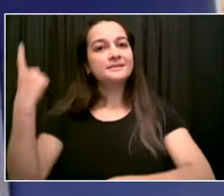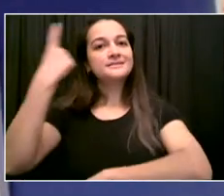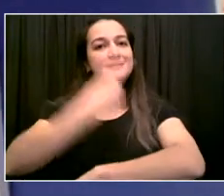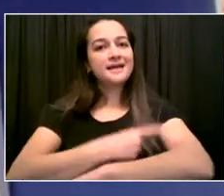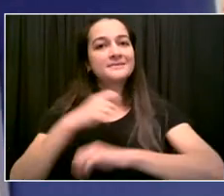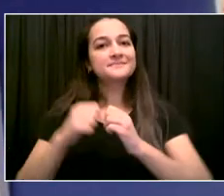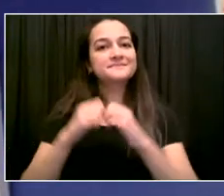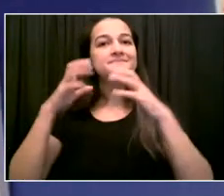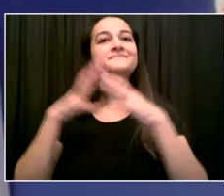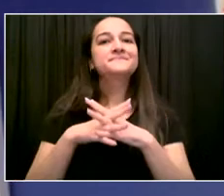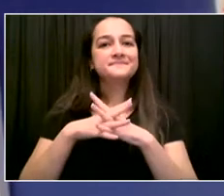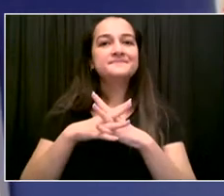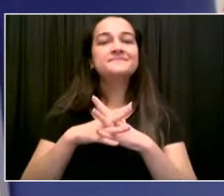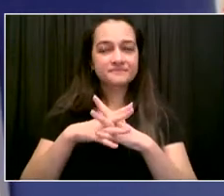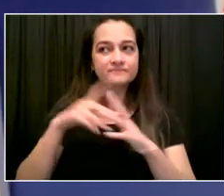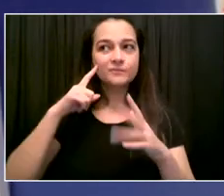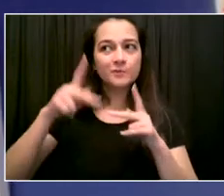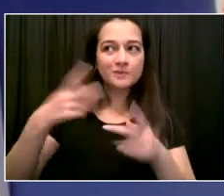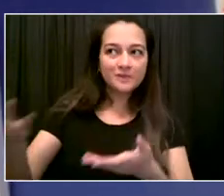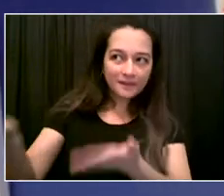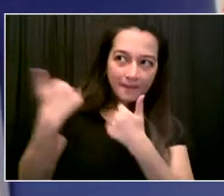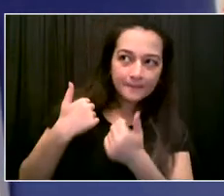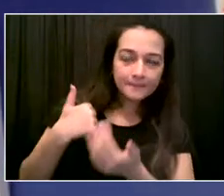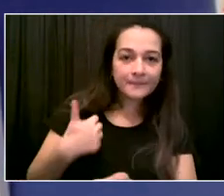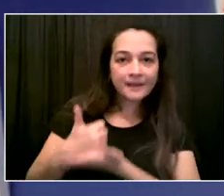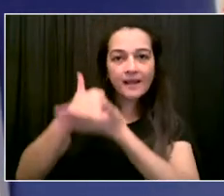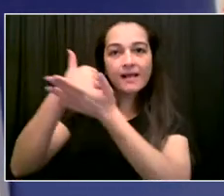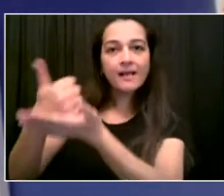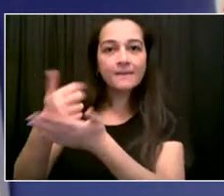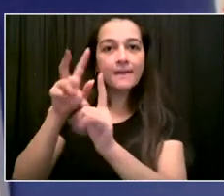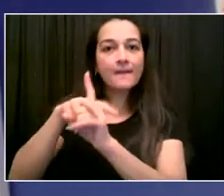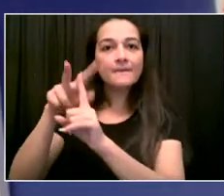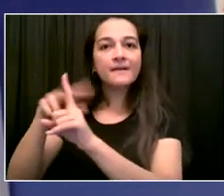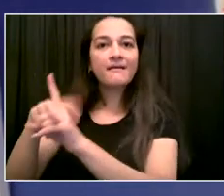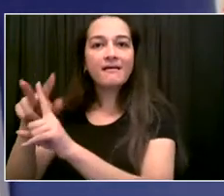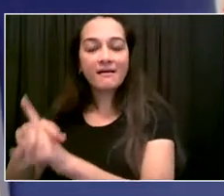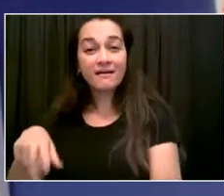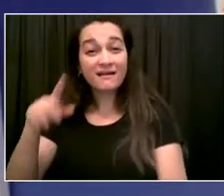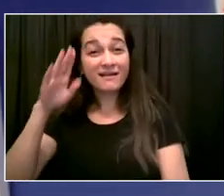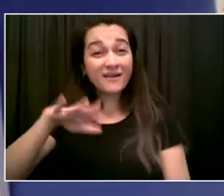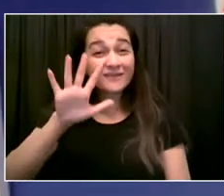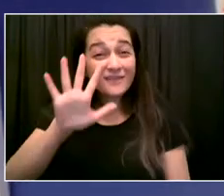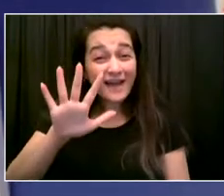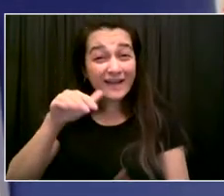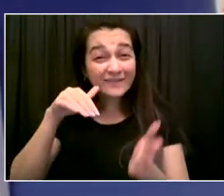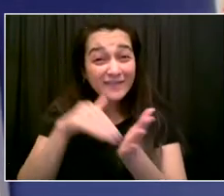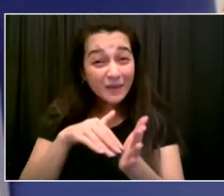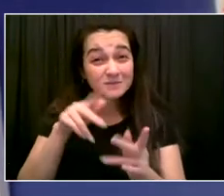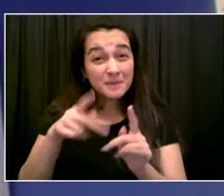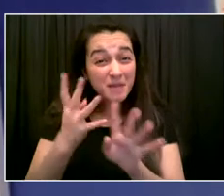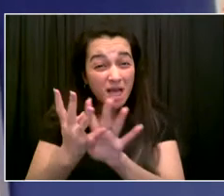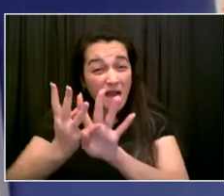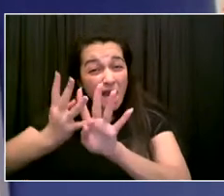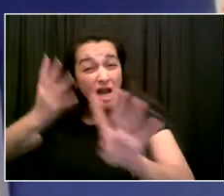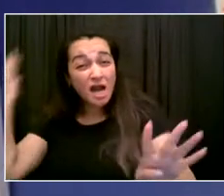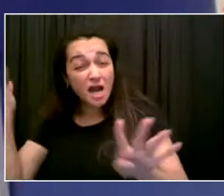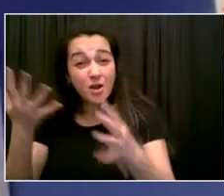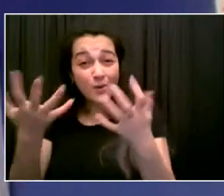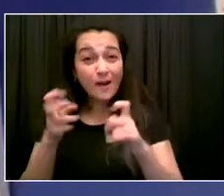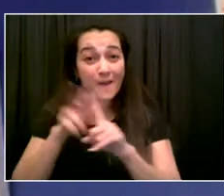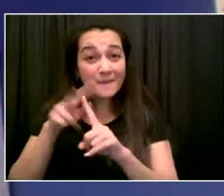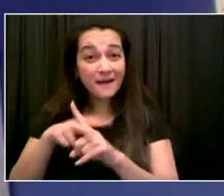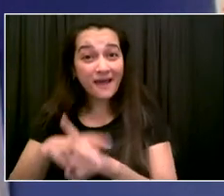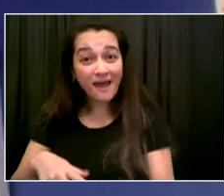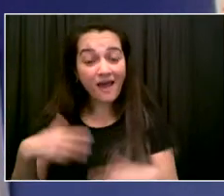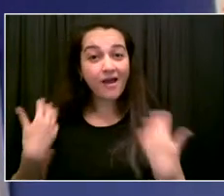of identification. And so this is me inviting your team over to our office again. We'd love to host you. We'd love to make sure that we can help our neighbors.